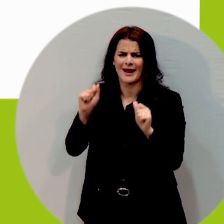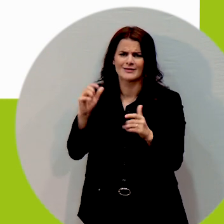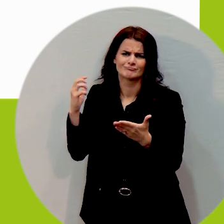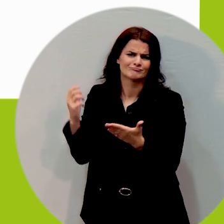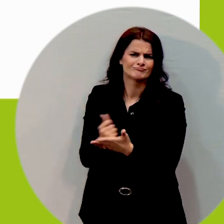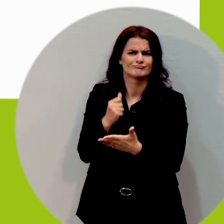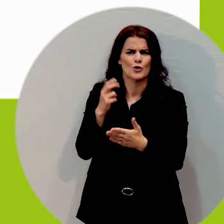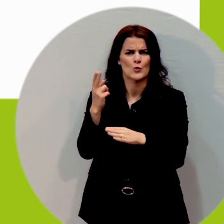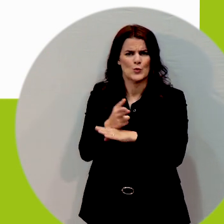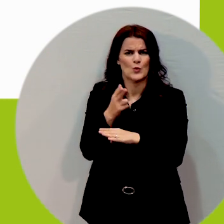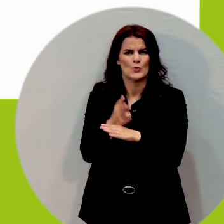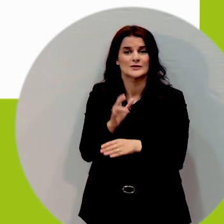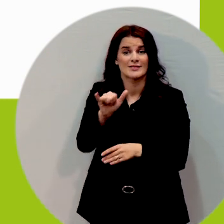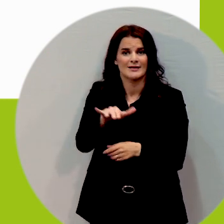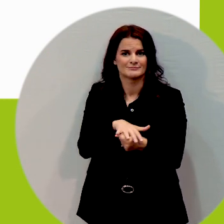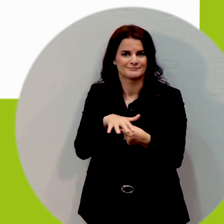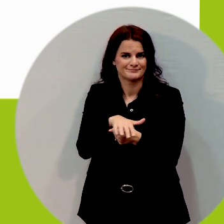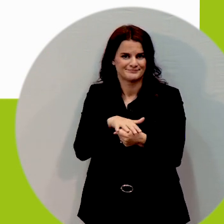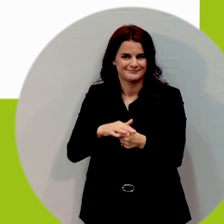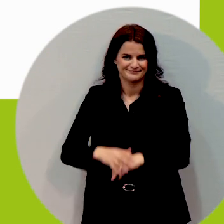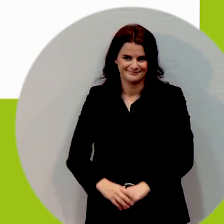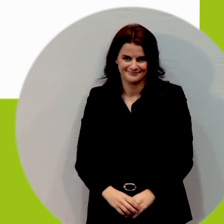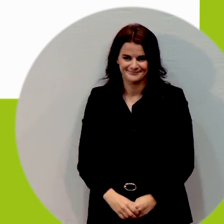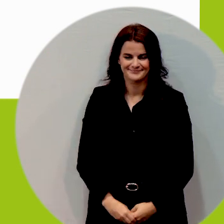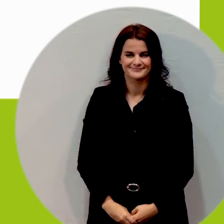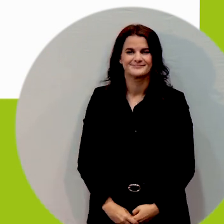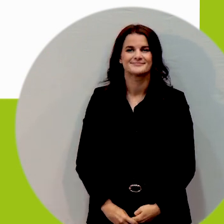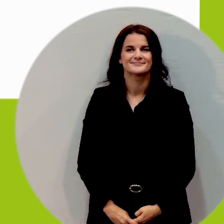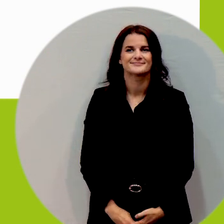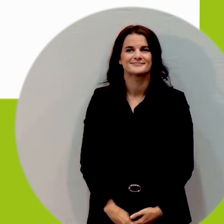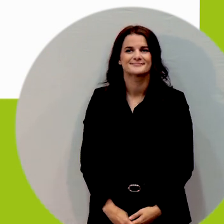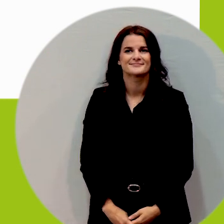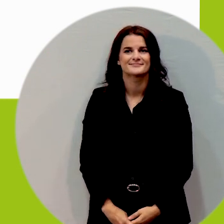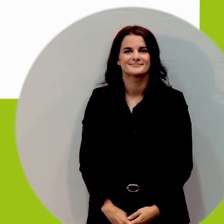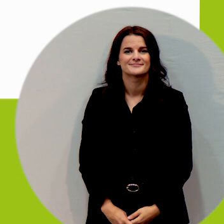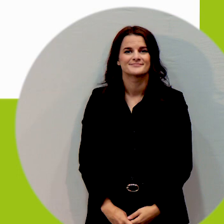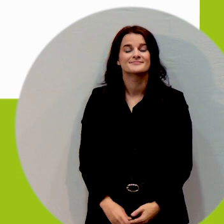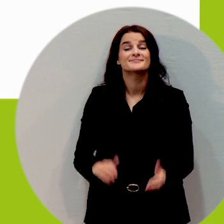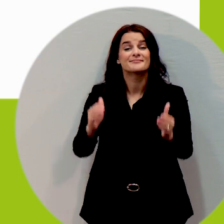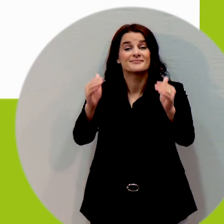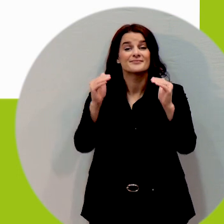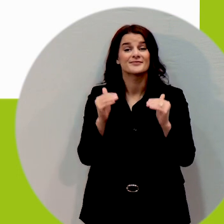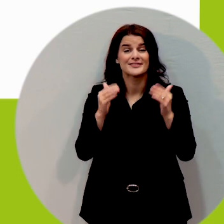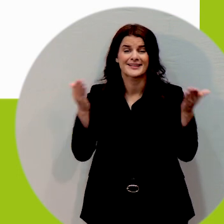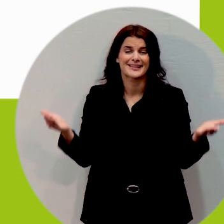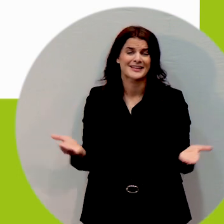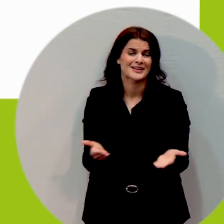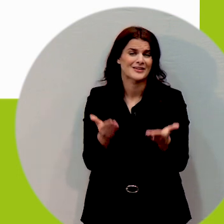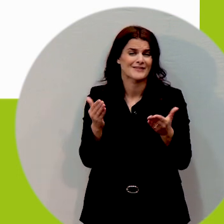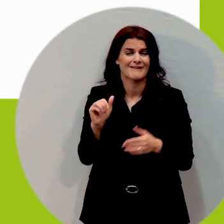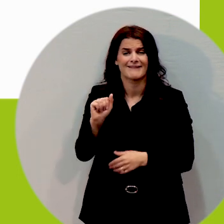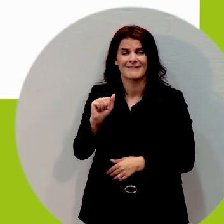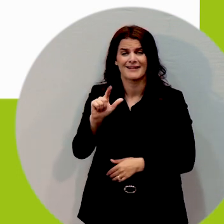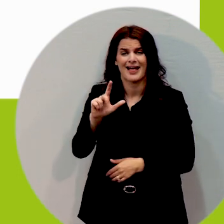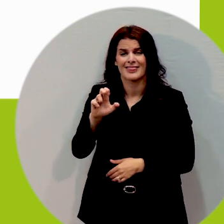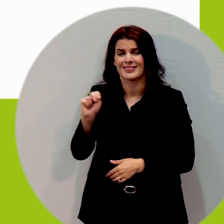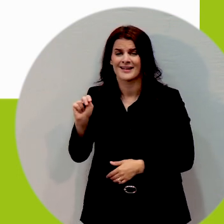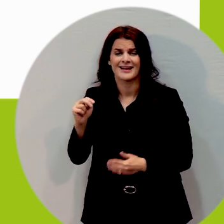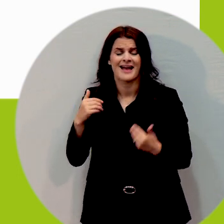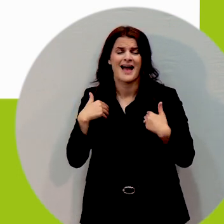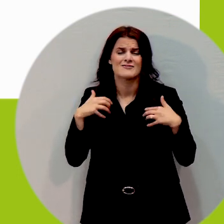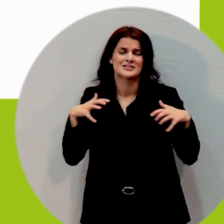here in allen you have a bundle of wildline birds you name it